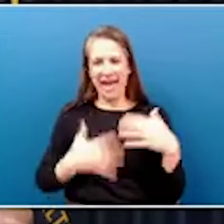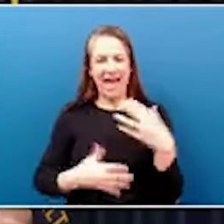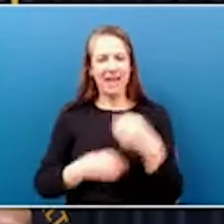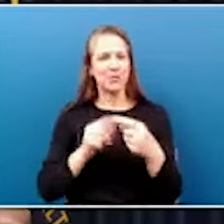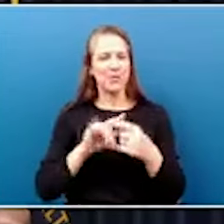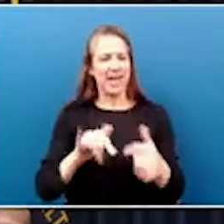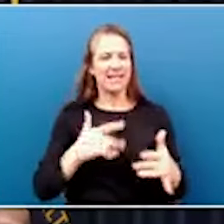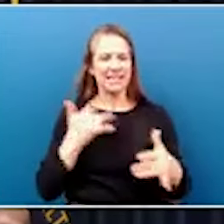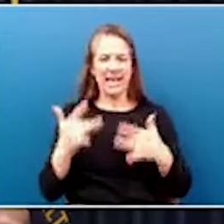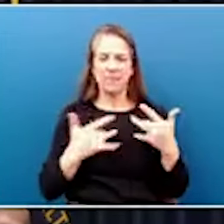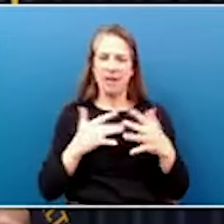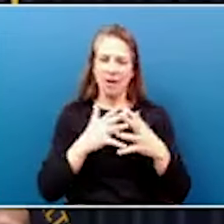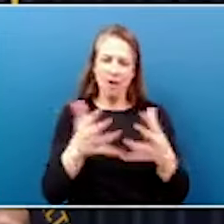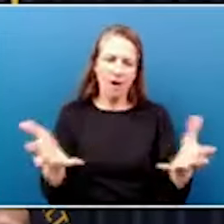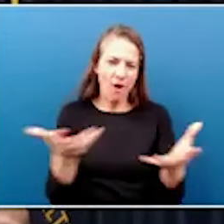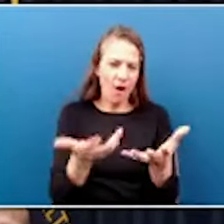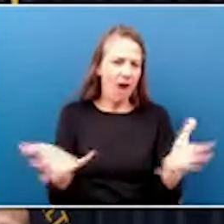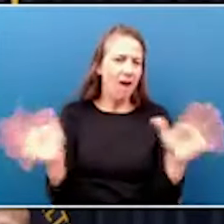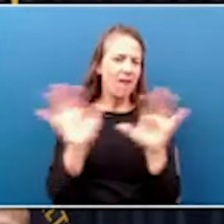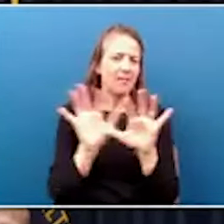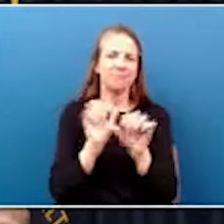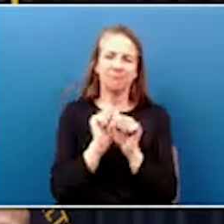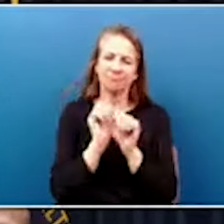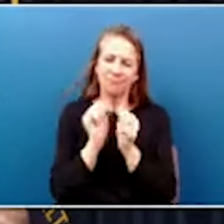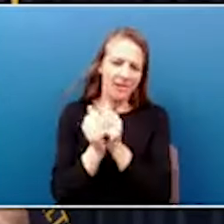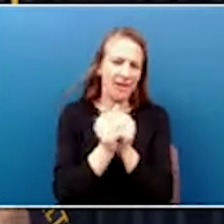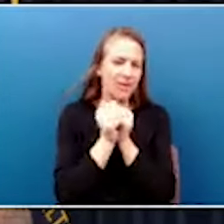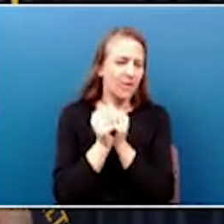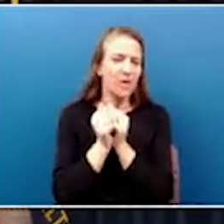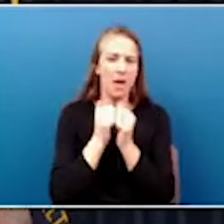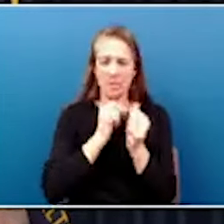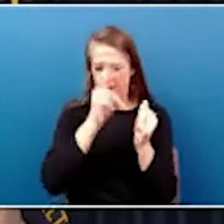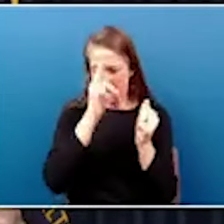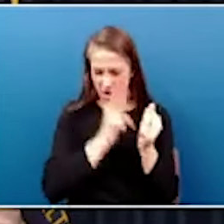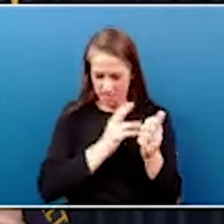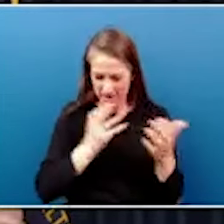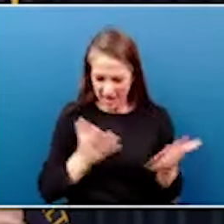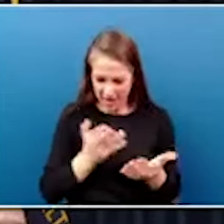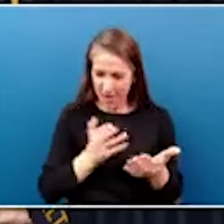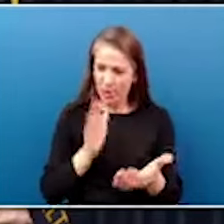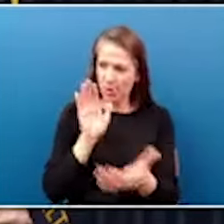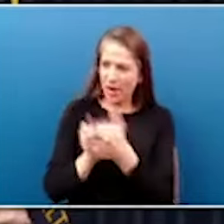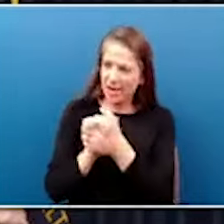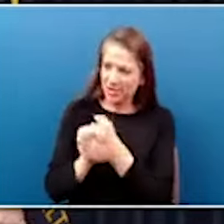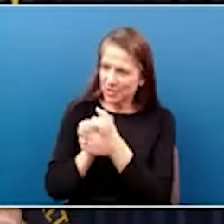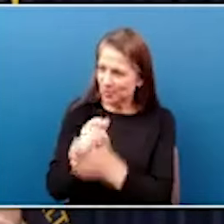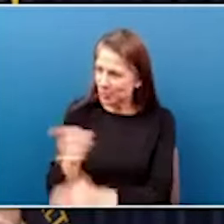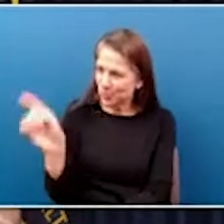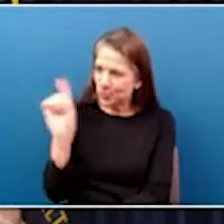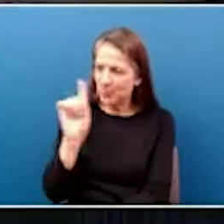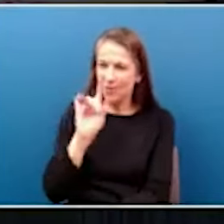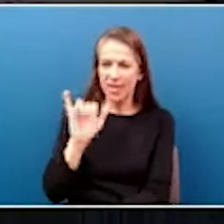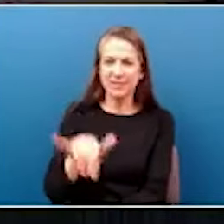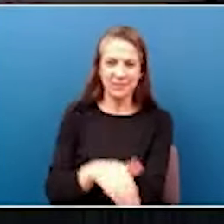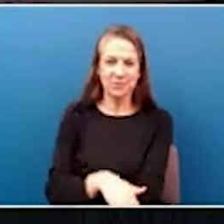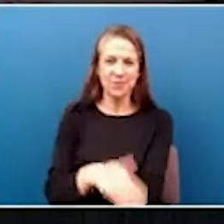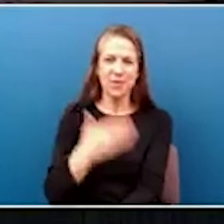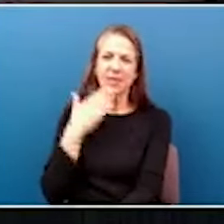lots more good work to come. And it's an honor to be here. And congratulations, Paul, again to you and your team for this big award. So thank you all.